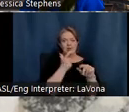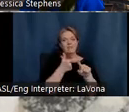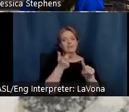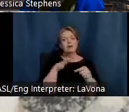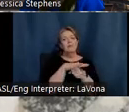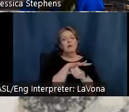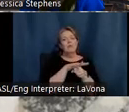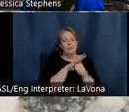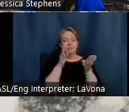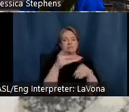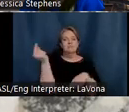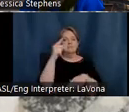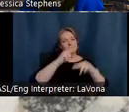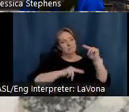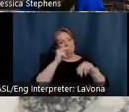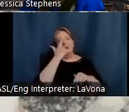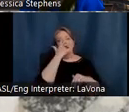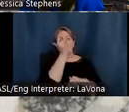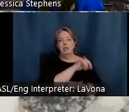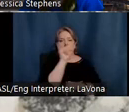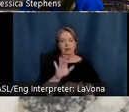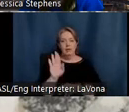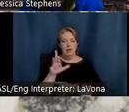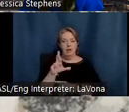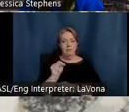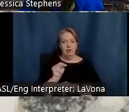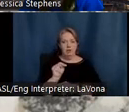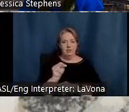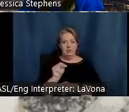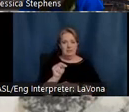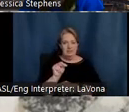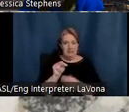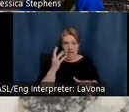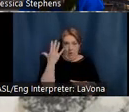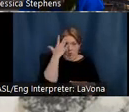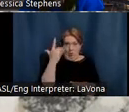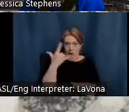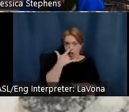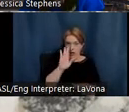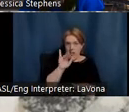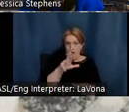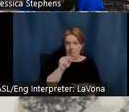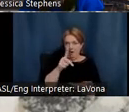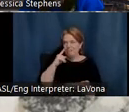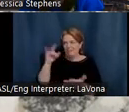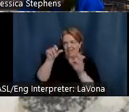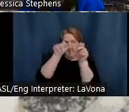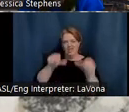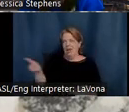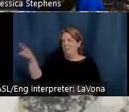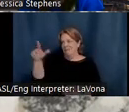in the shape of a barn, because, well, that's the design that the local builders were familiar with.